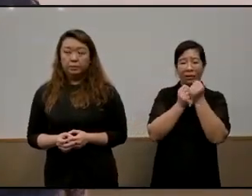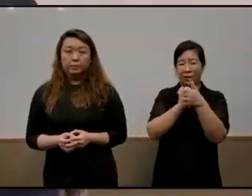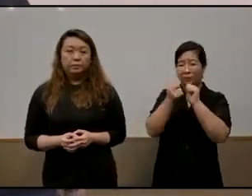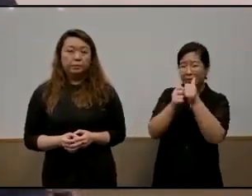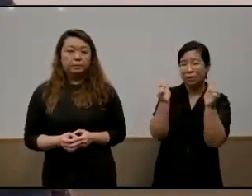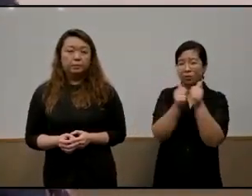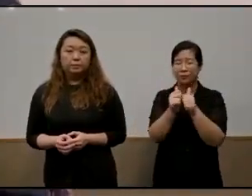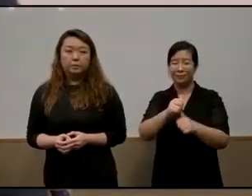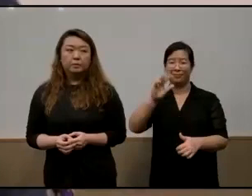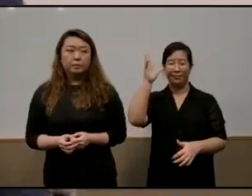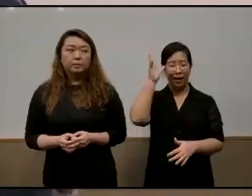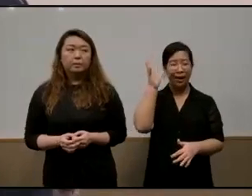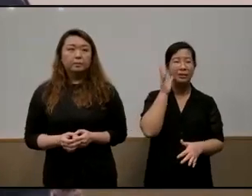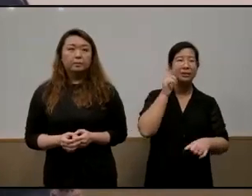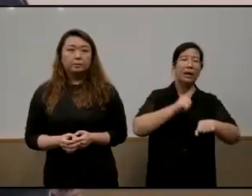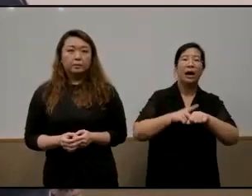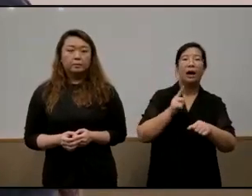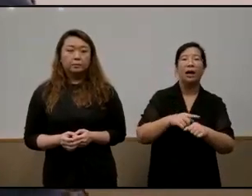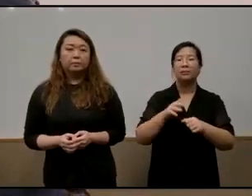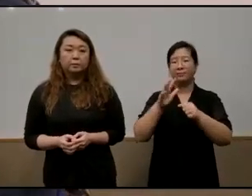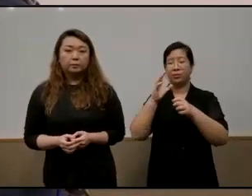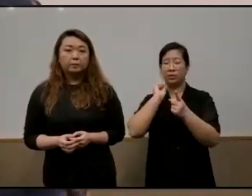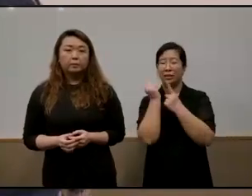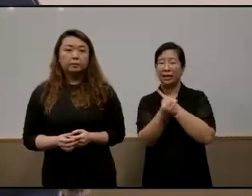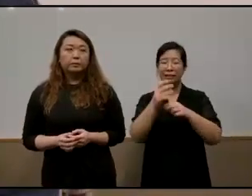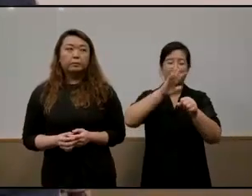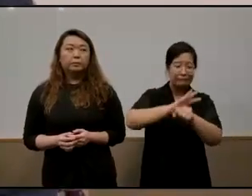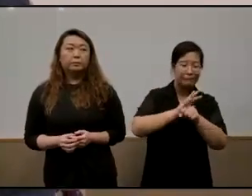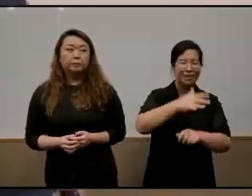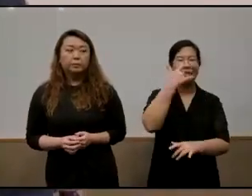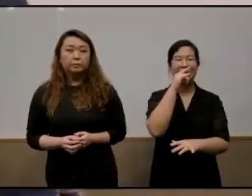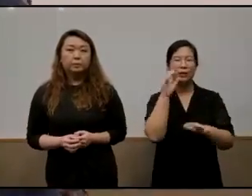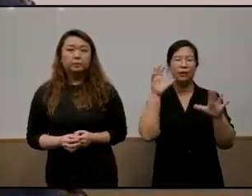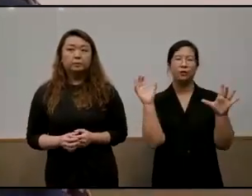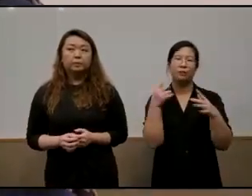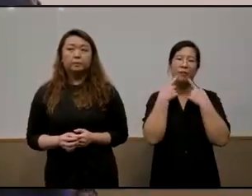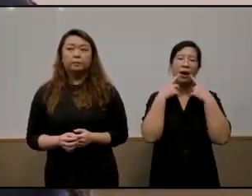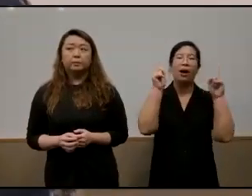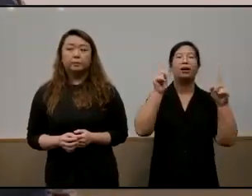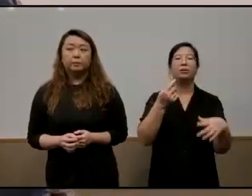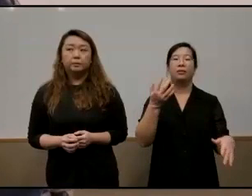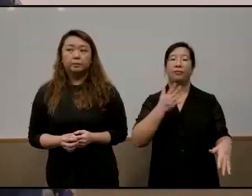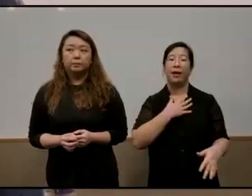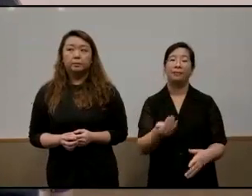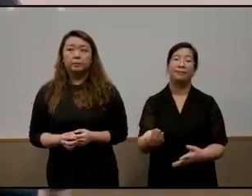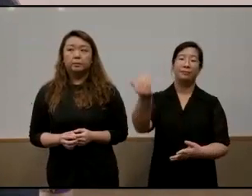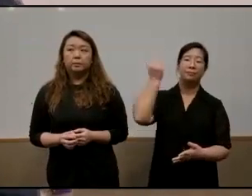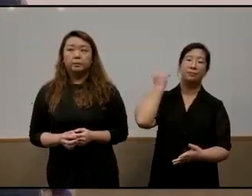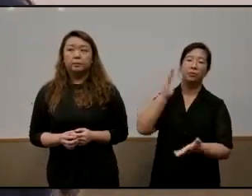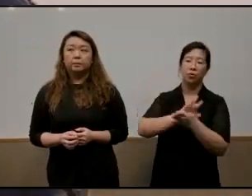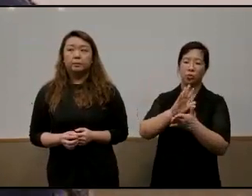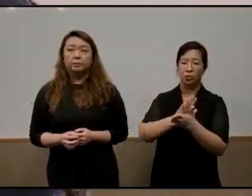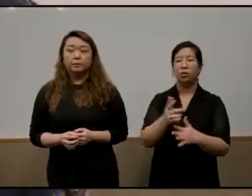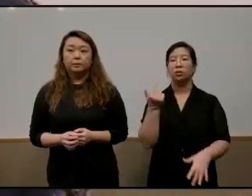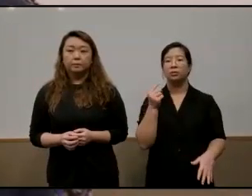and the whole society's pressure on them to to actually do well um in my former school for example the main